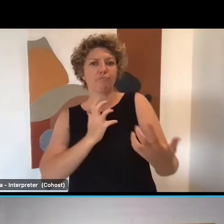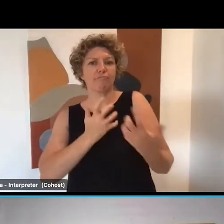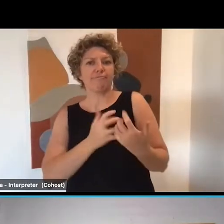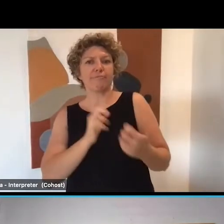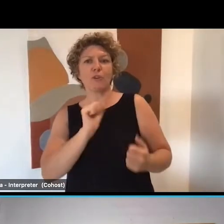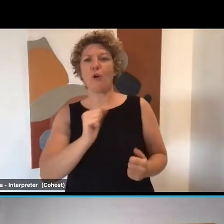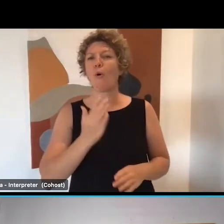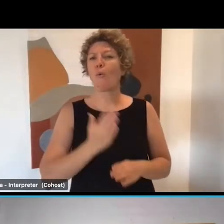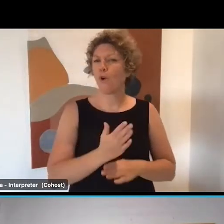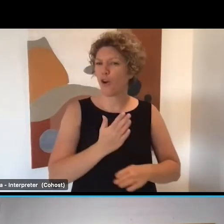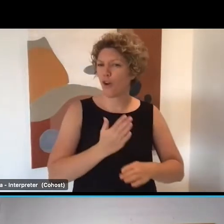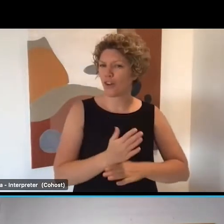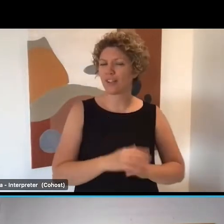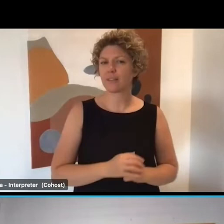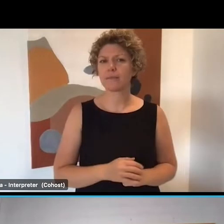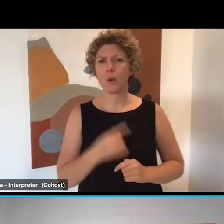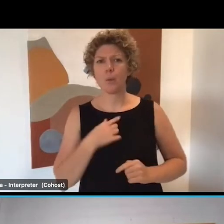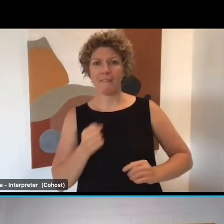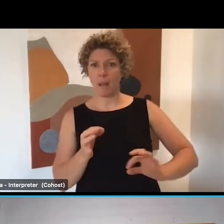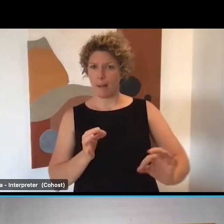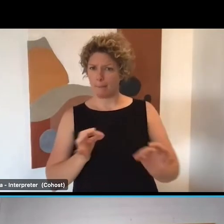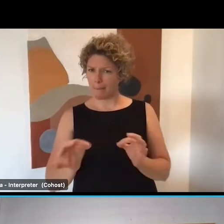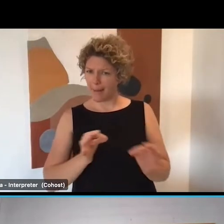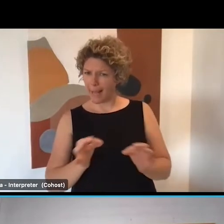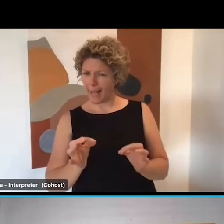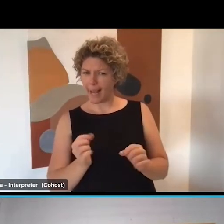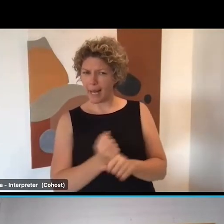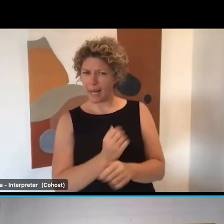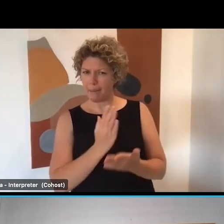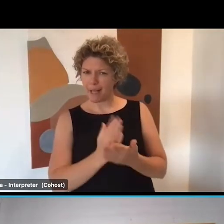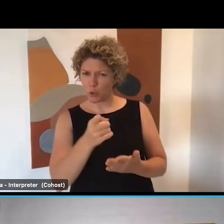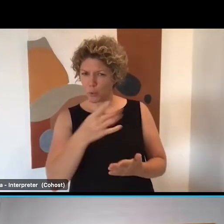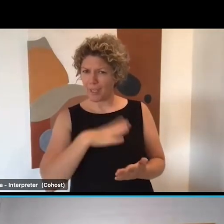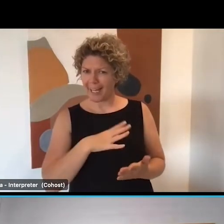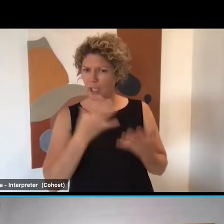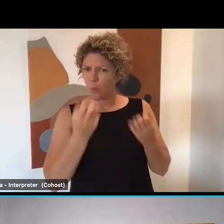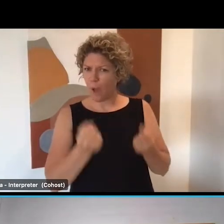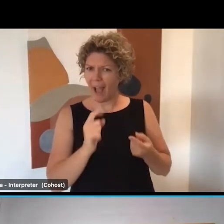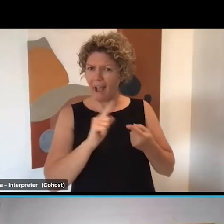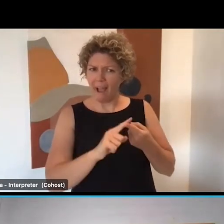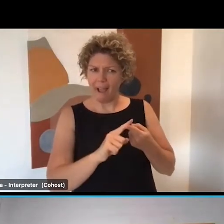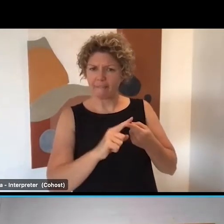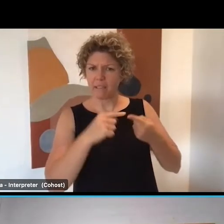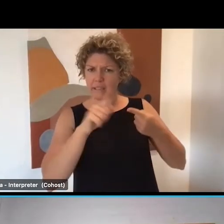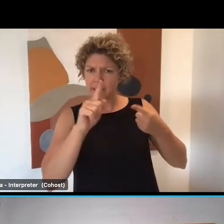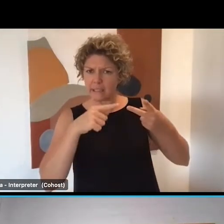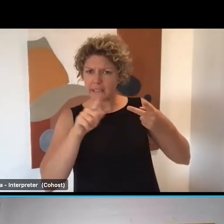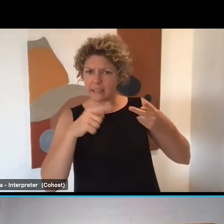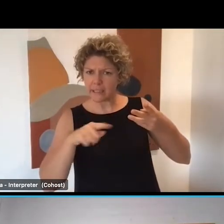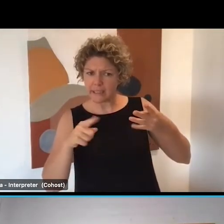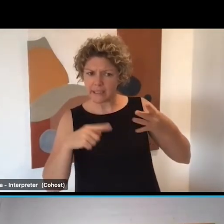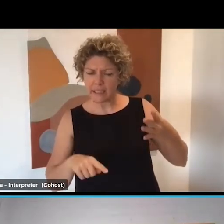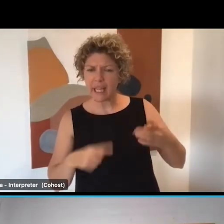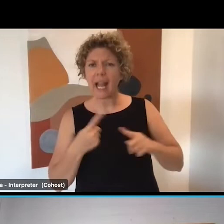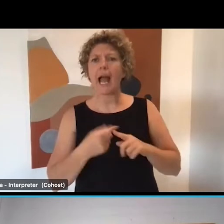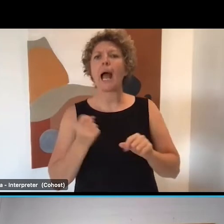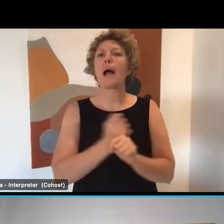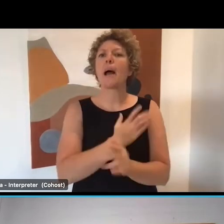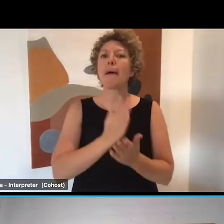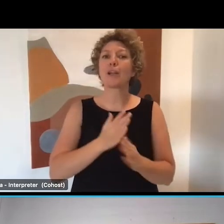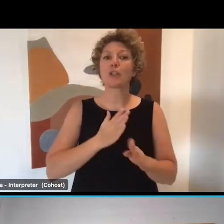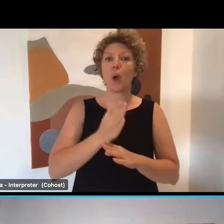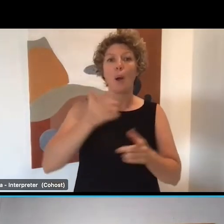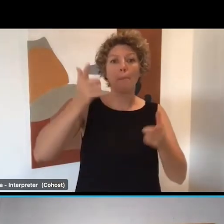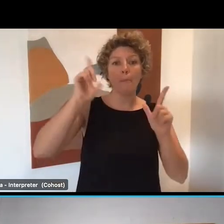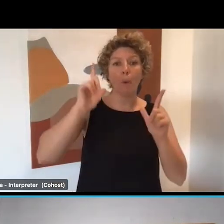map and promote the program services and supports, including key outputs and outcomes, and ensure that employers are able to access the appropriate support